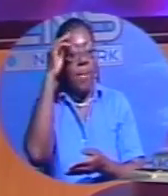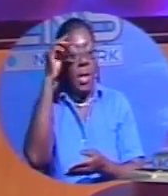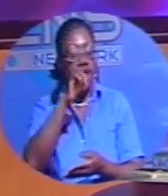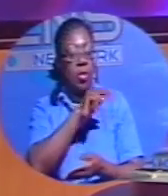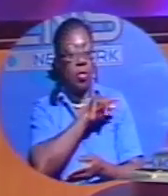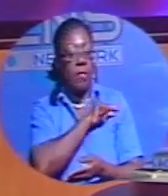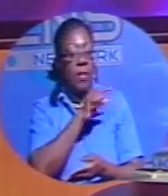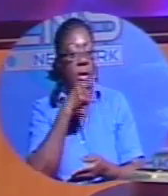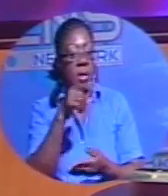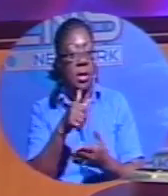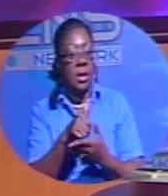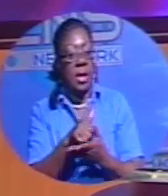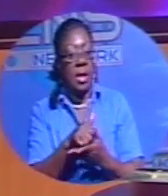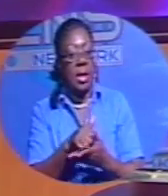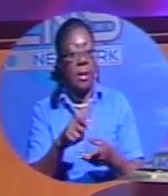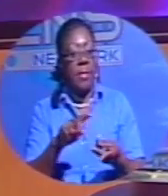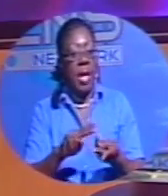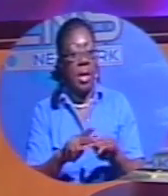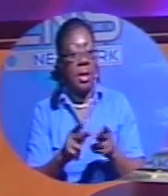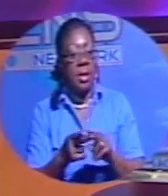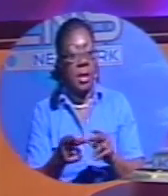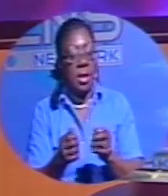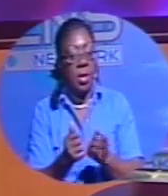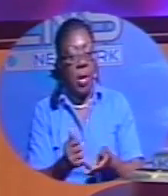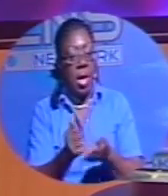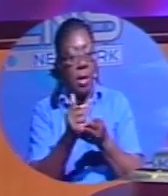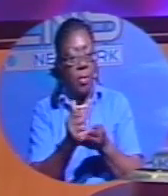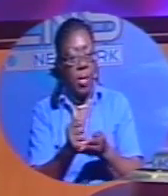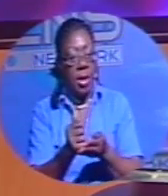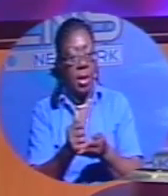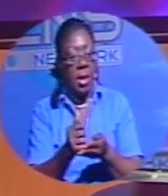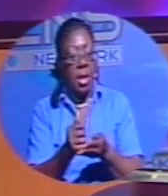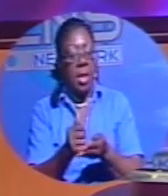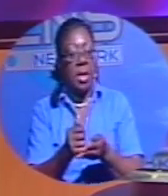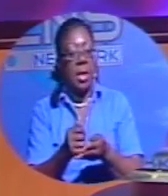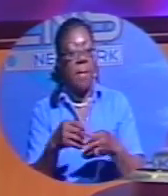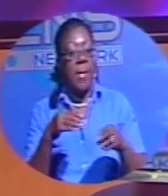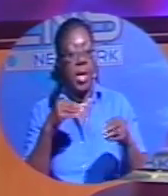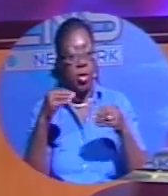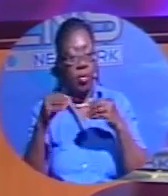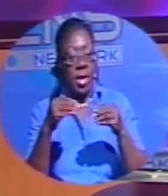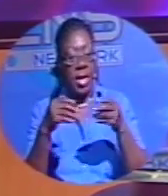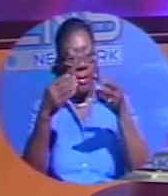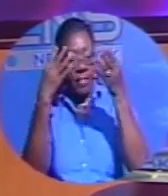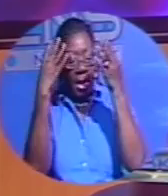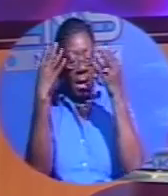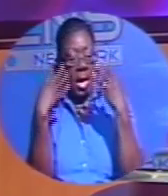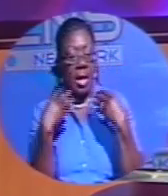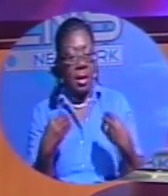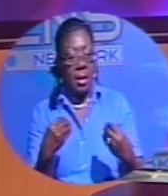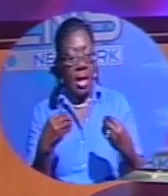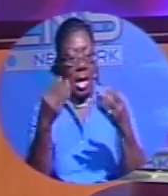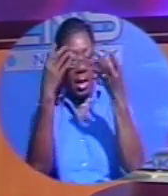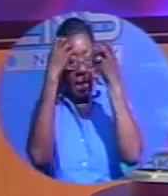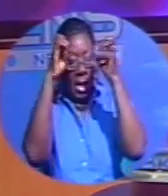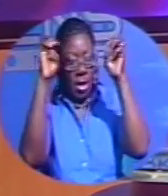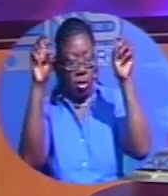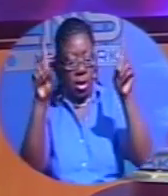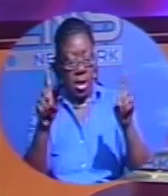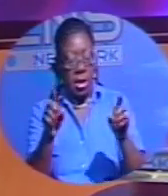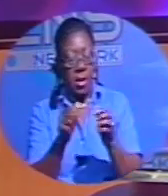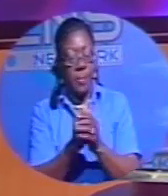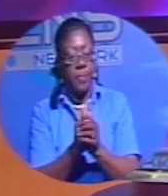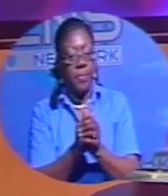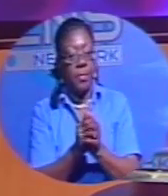said that partners include the Ministries of Health and Education. The goals include addressing childhood obesity and the enrollment gaps